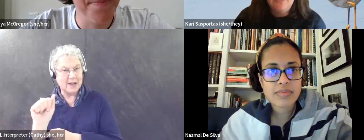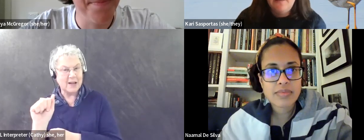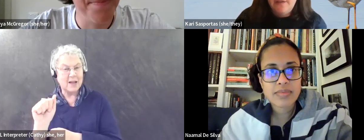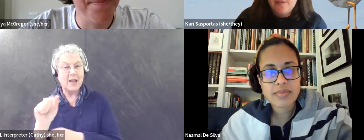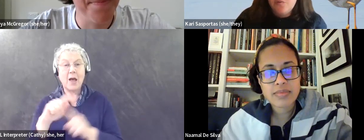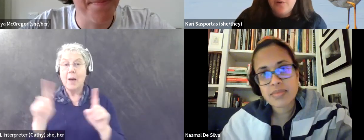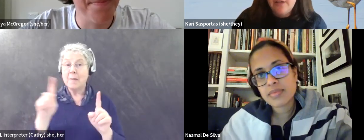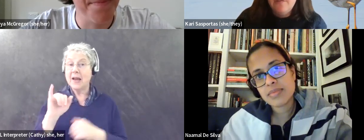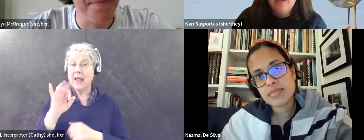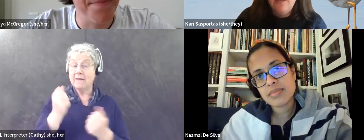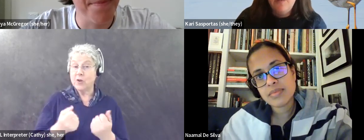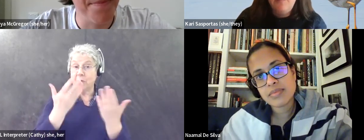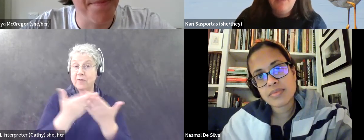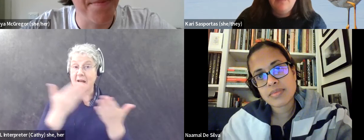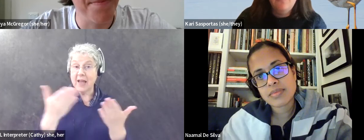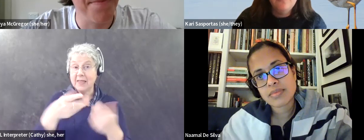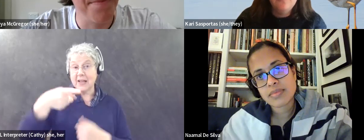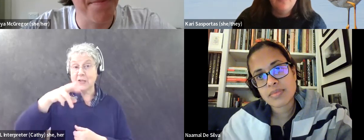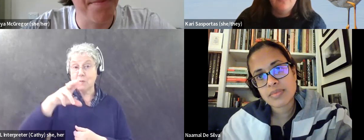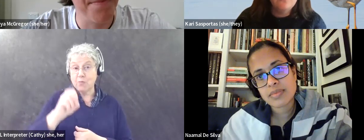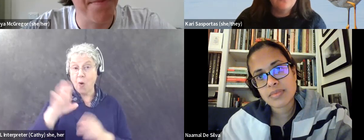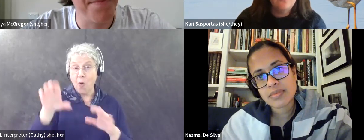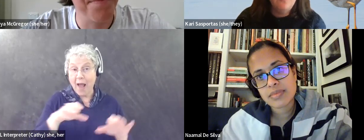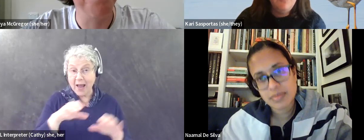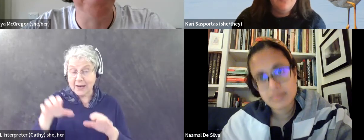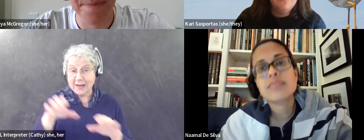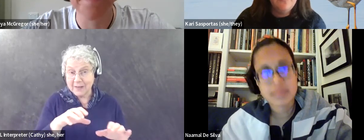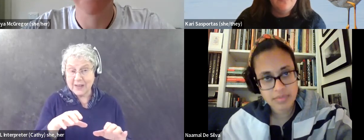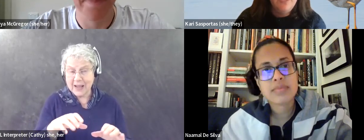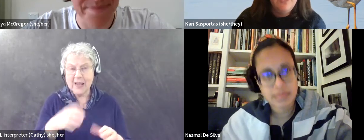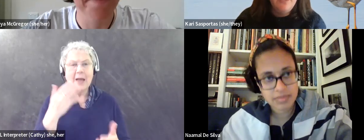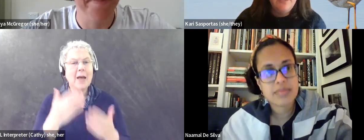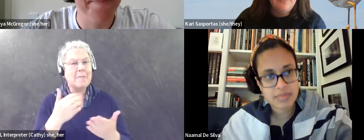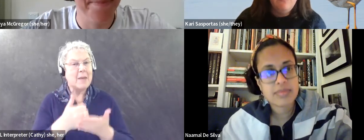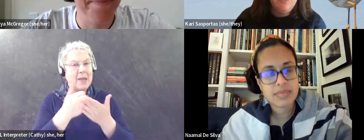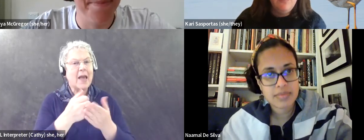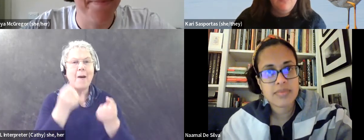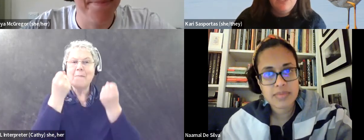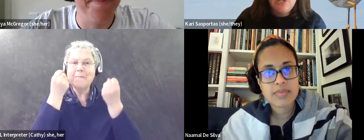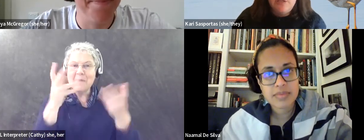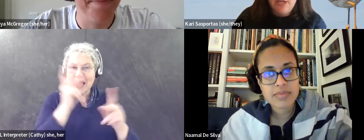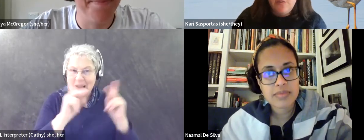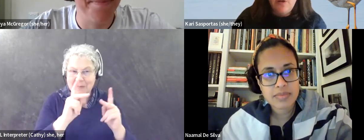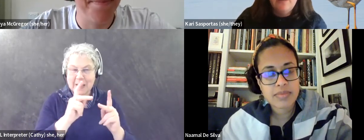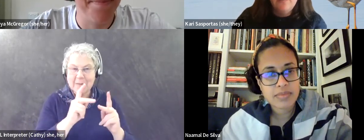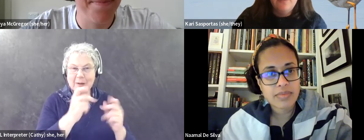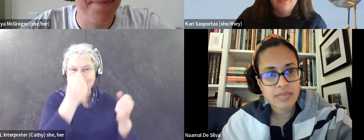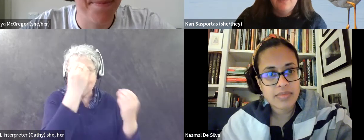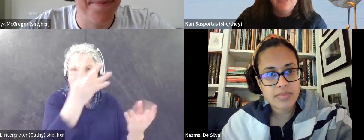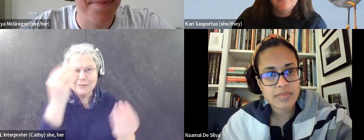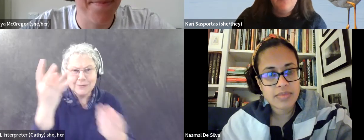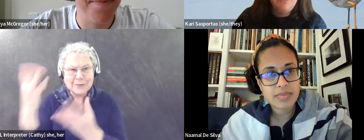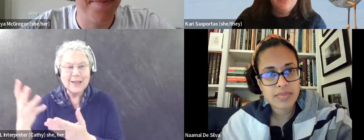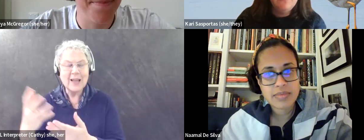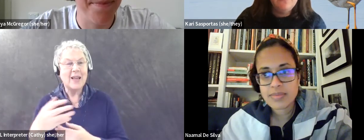providing things proactively, they might be helpful to a larger group of people. So, um, you know, mention that the walk you're going